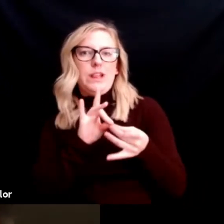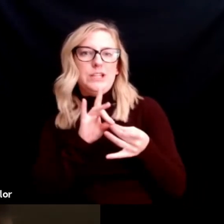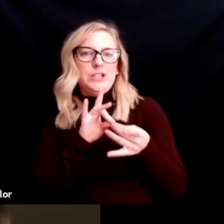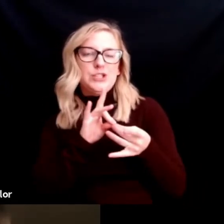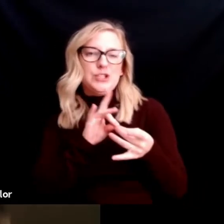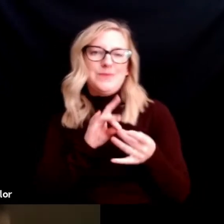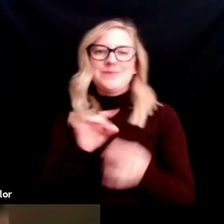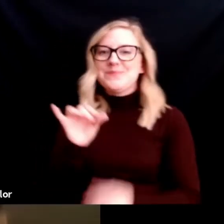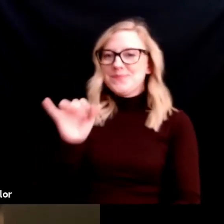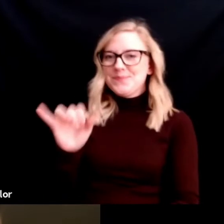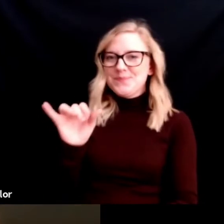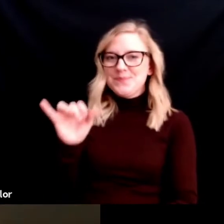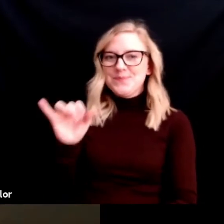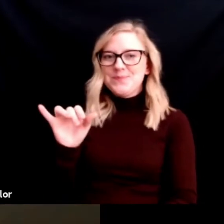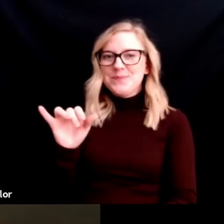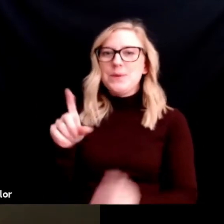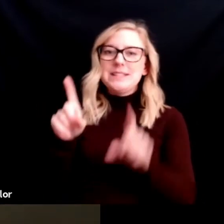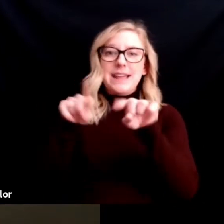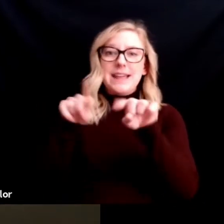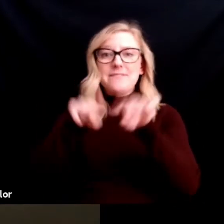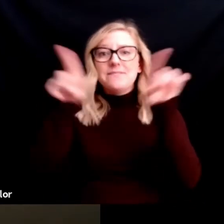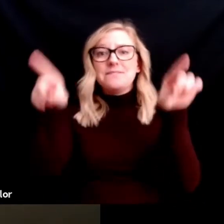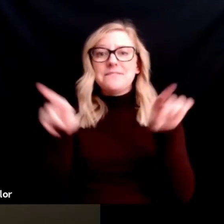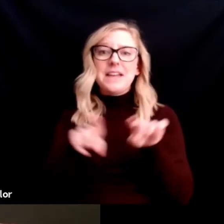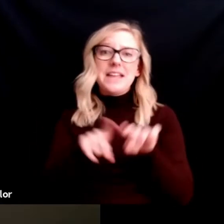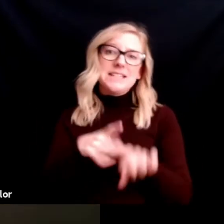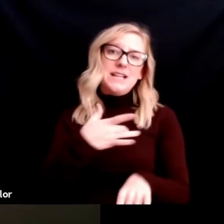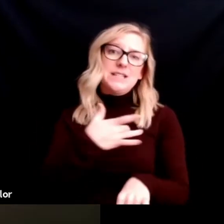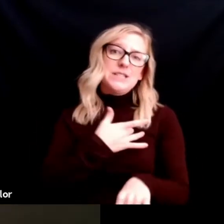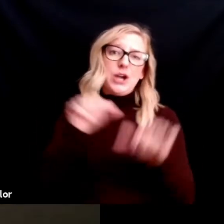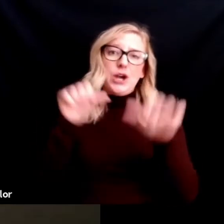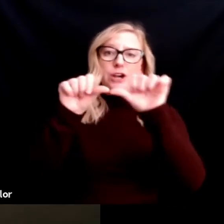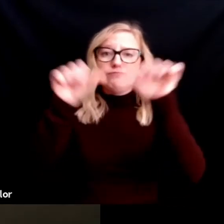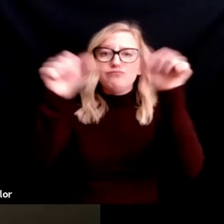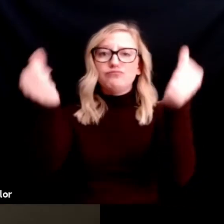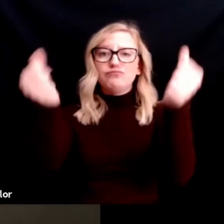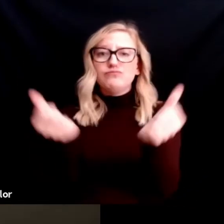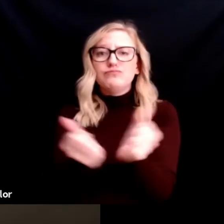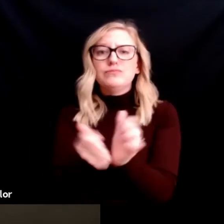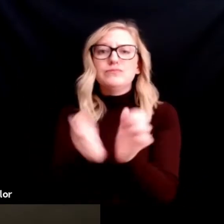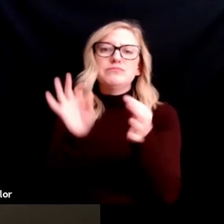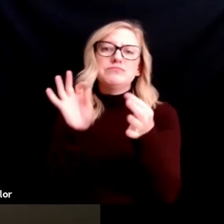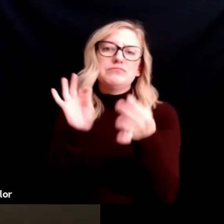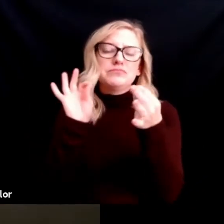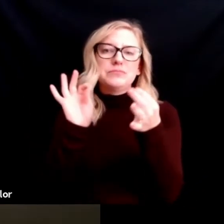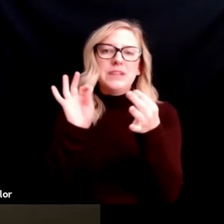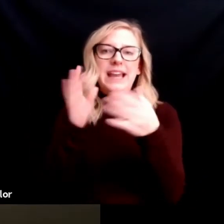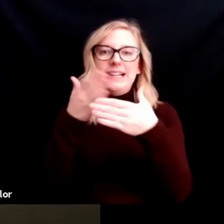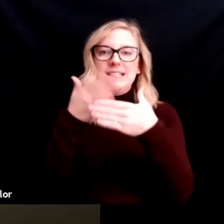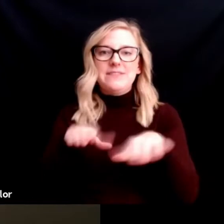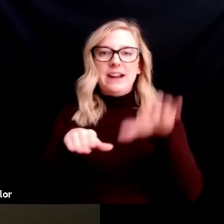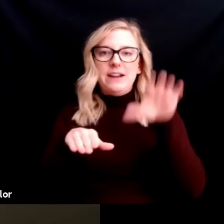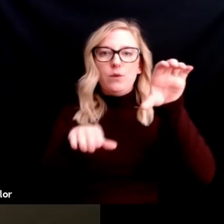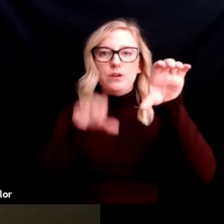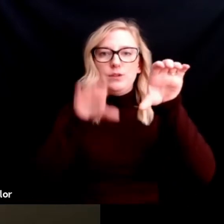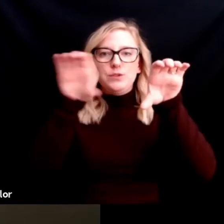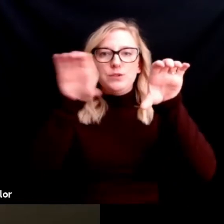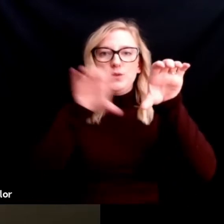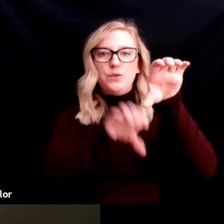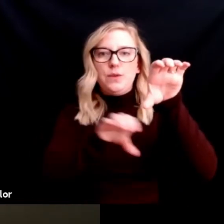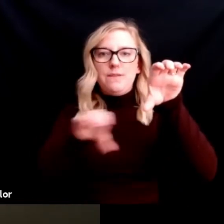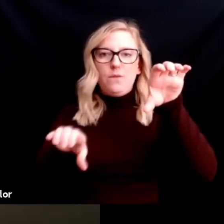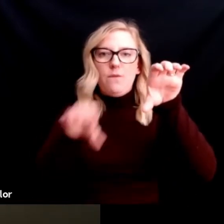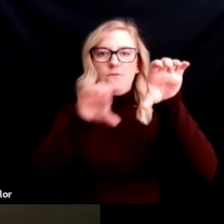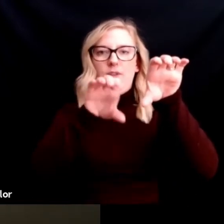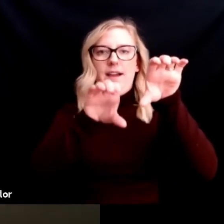it is that heart, that valentine-shaped heart, perfect season for this, divided up into those four corners, if you